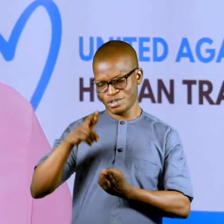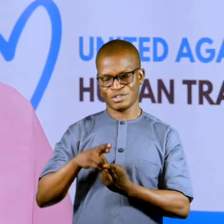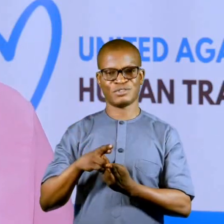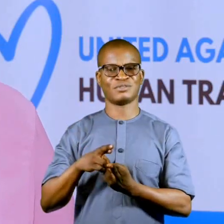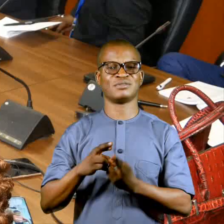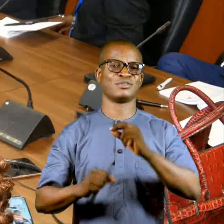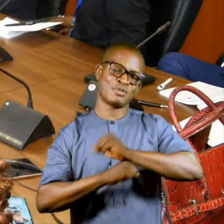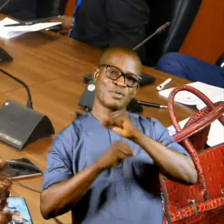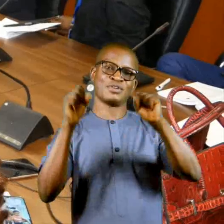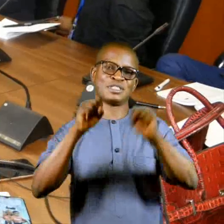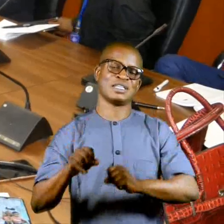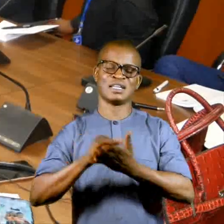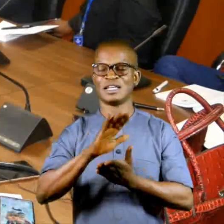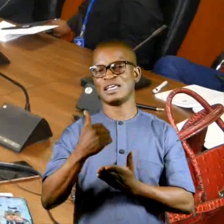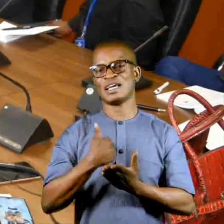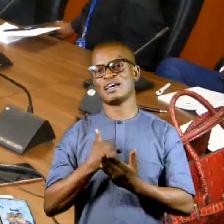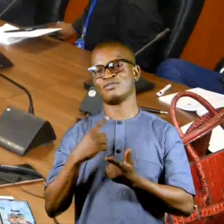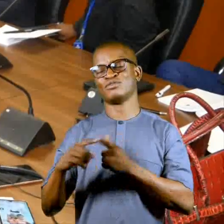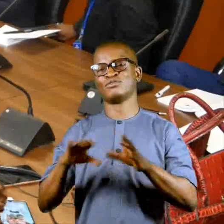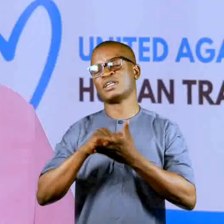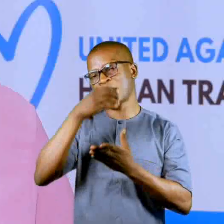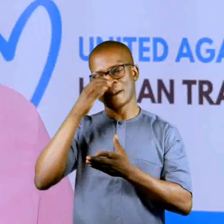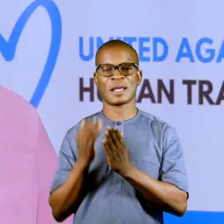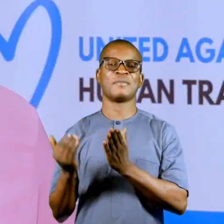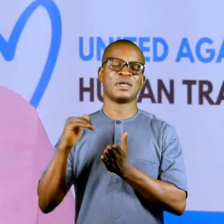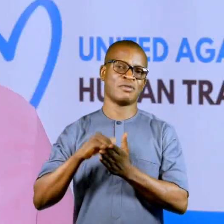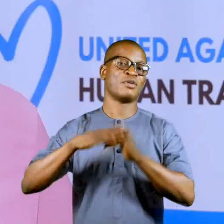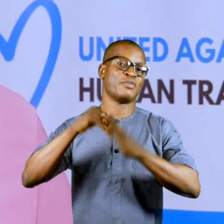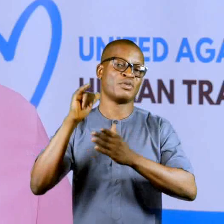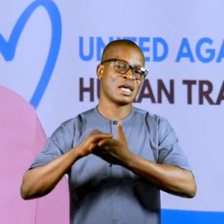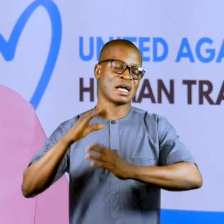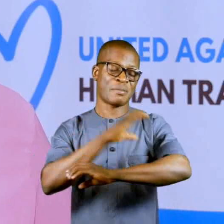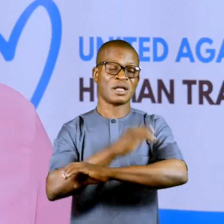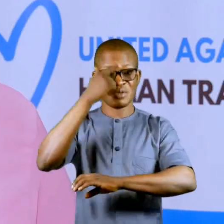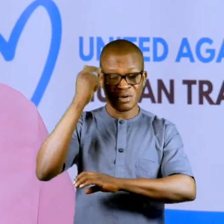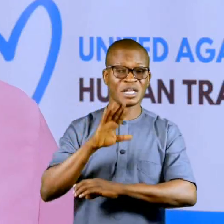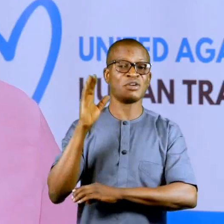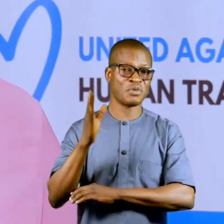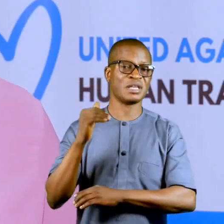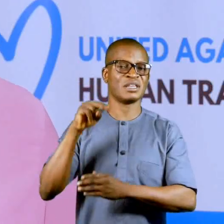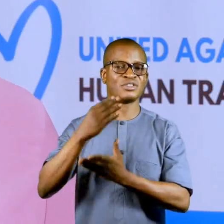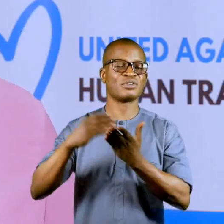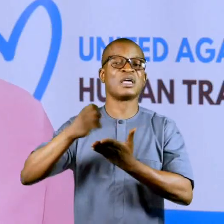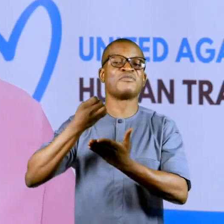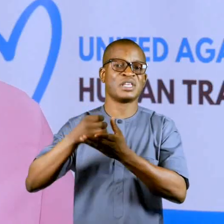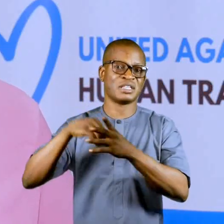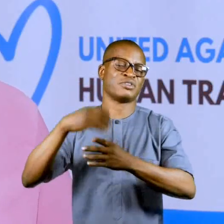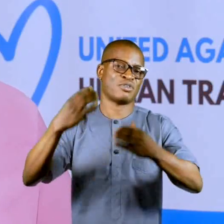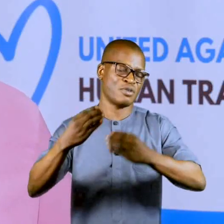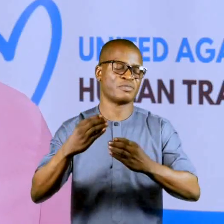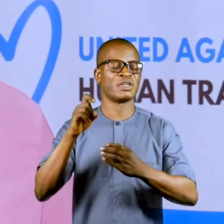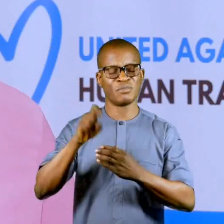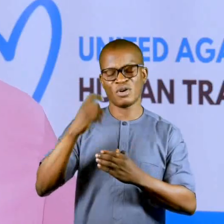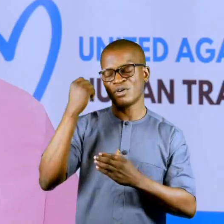reduced the likelihood of them committing the crime again. We build also the capacity of the prosecutors because they will meet some of these evidences in court